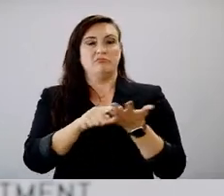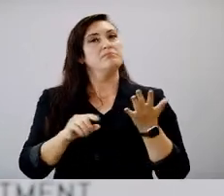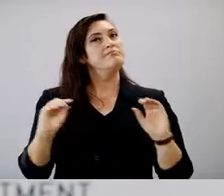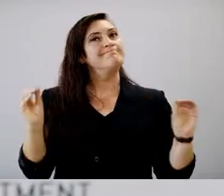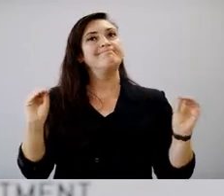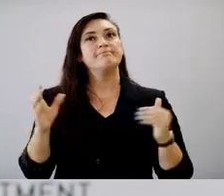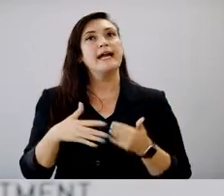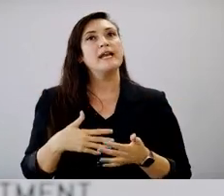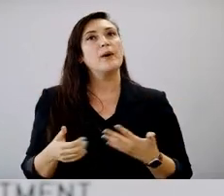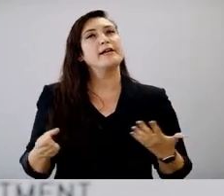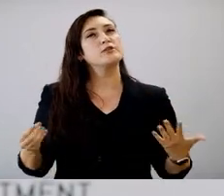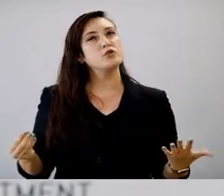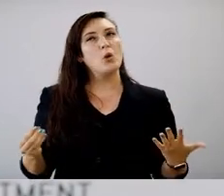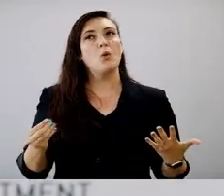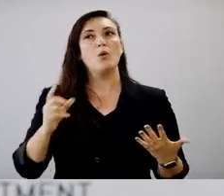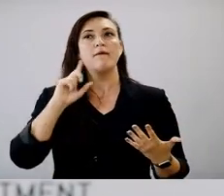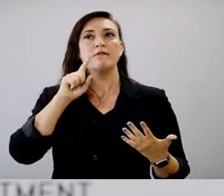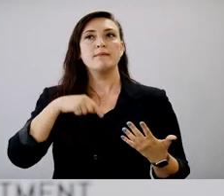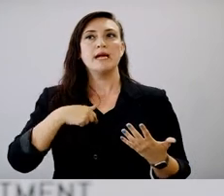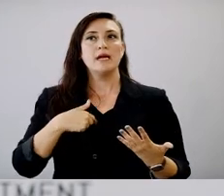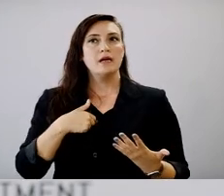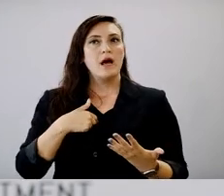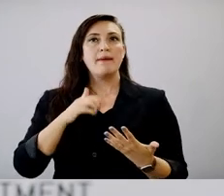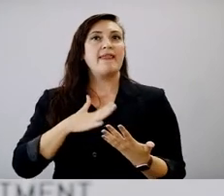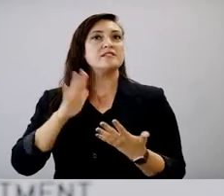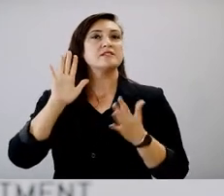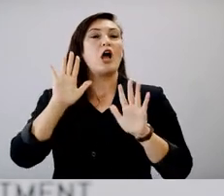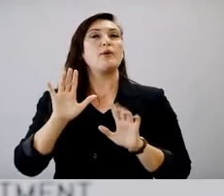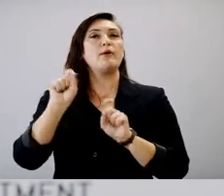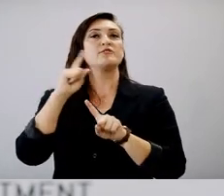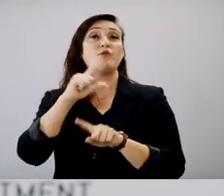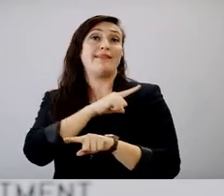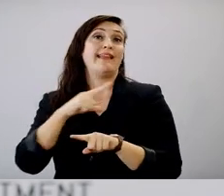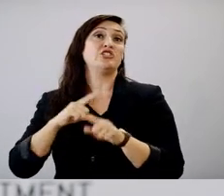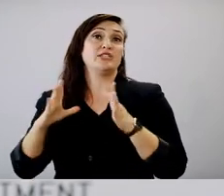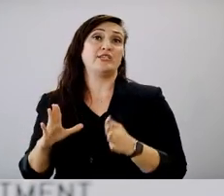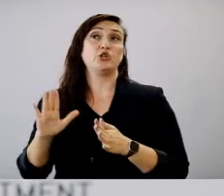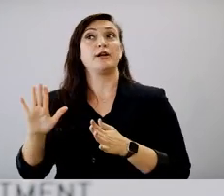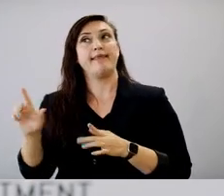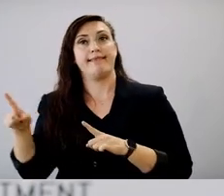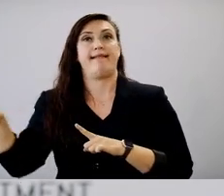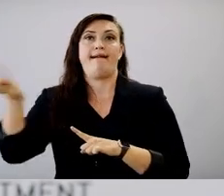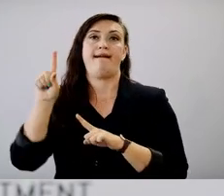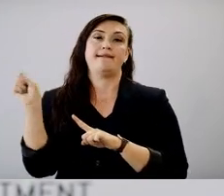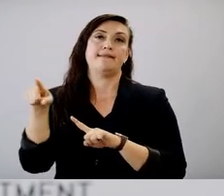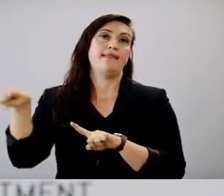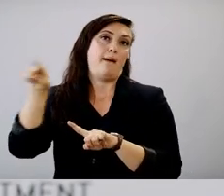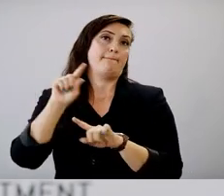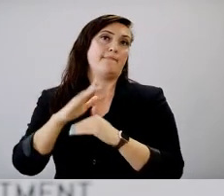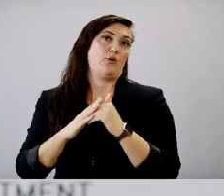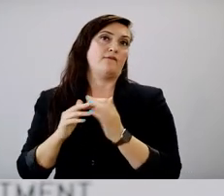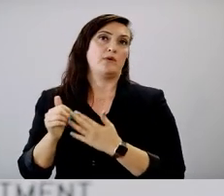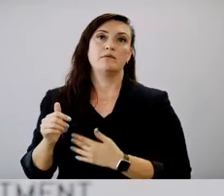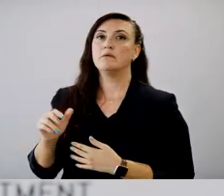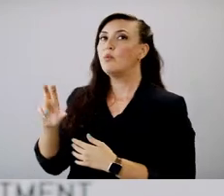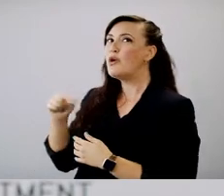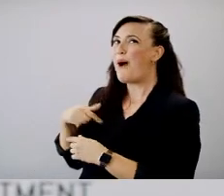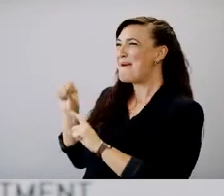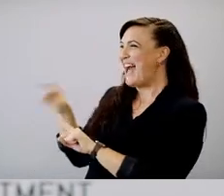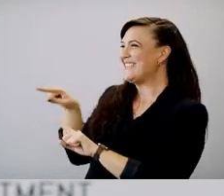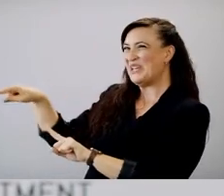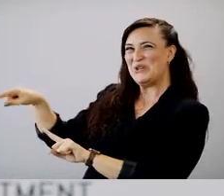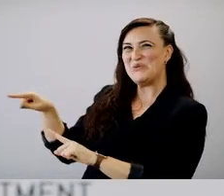I would say that that would be a great question for the legislature and its members. That's a question for you.